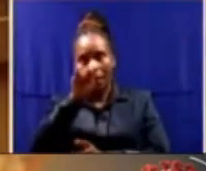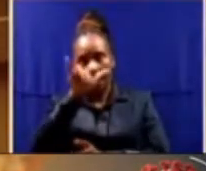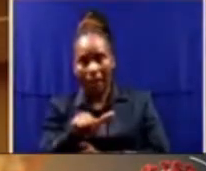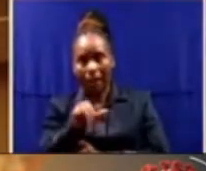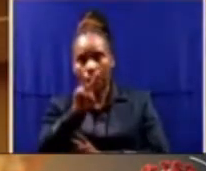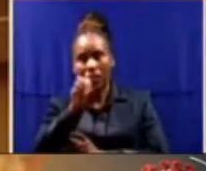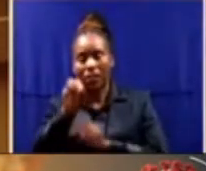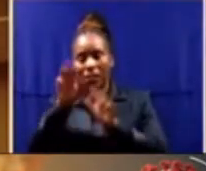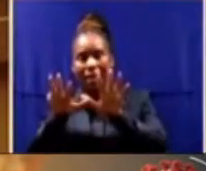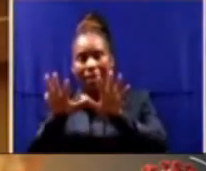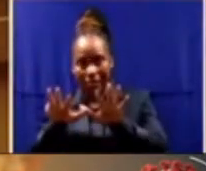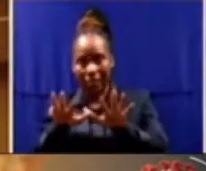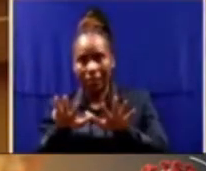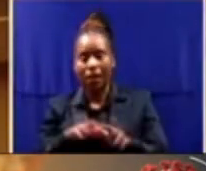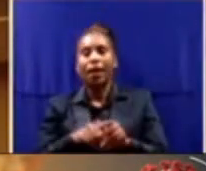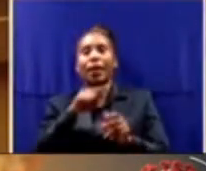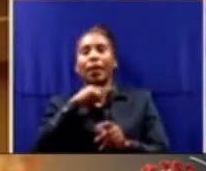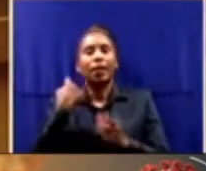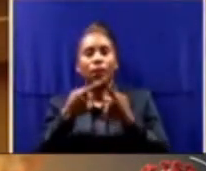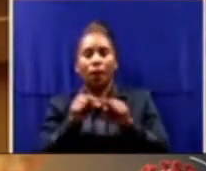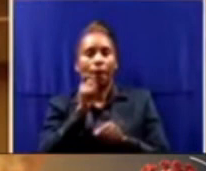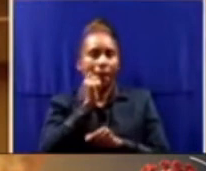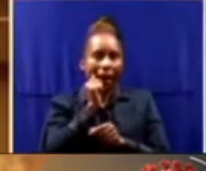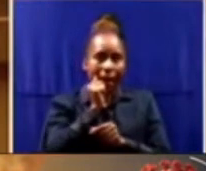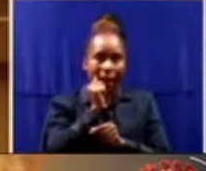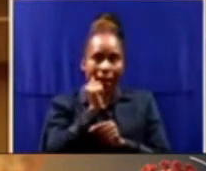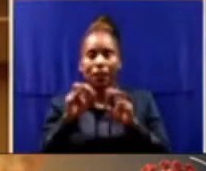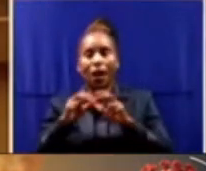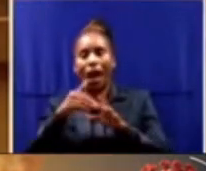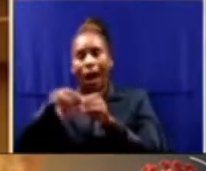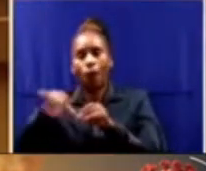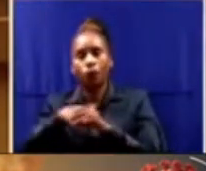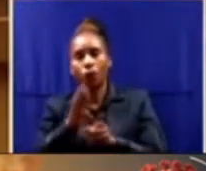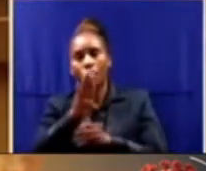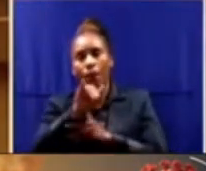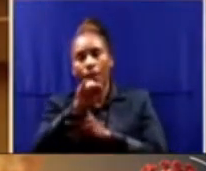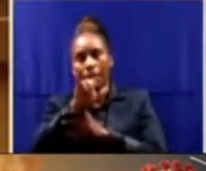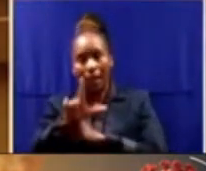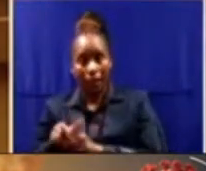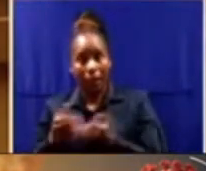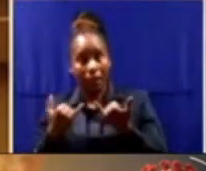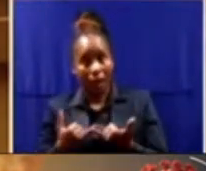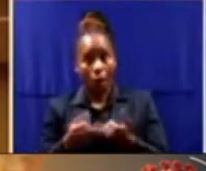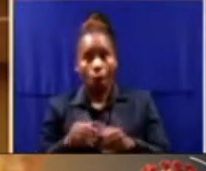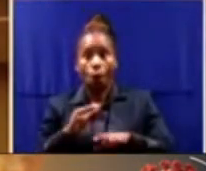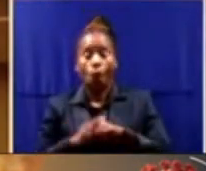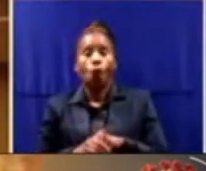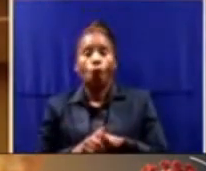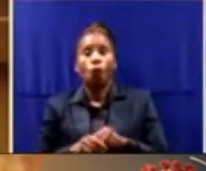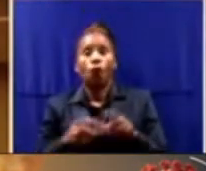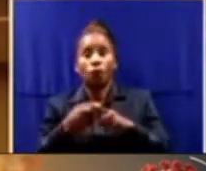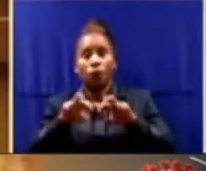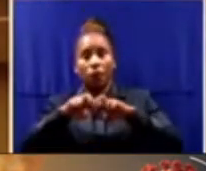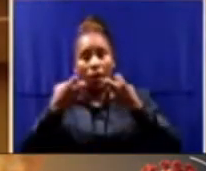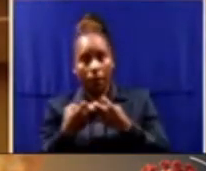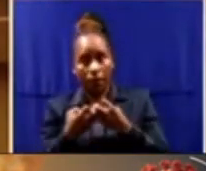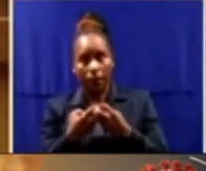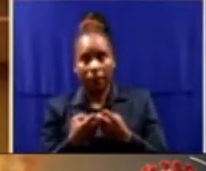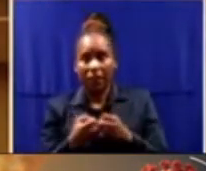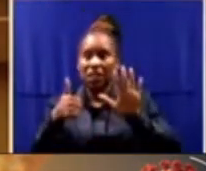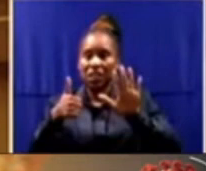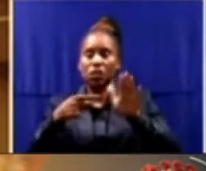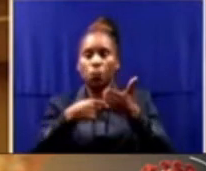for rape. Chantal Moquena was raped and killed on the 1st of August, and six weeks later, there had been no arrest.